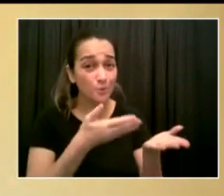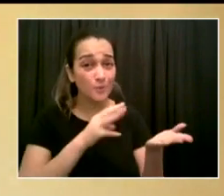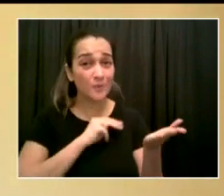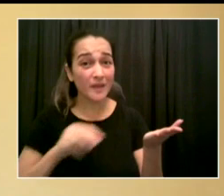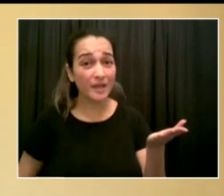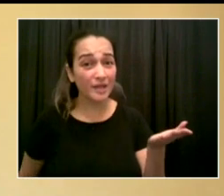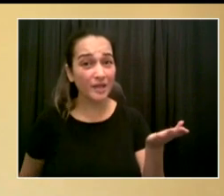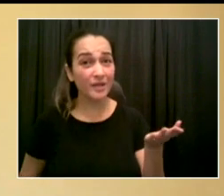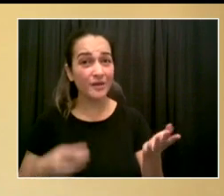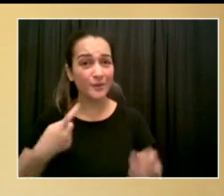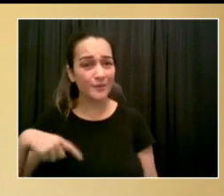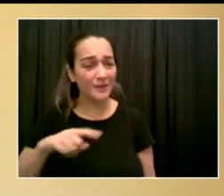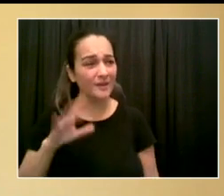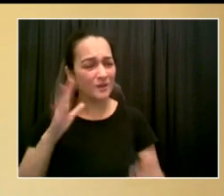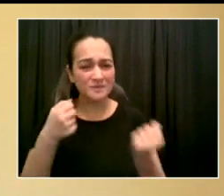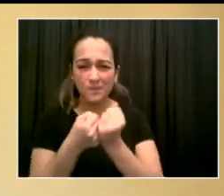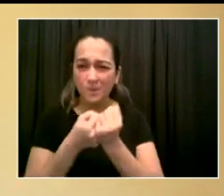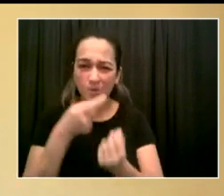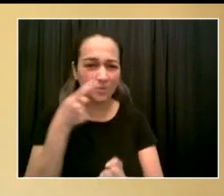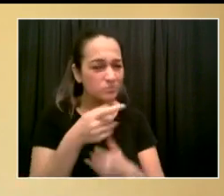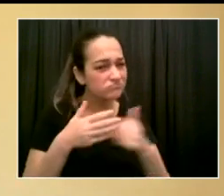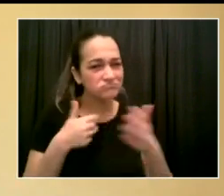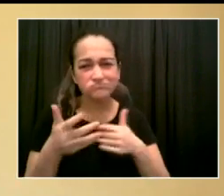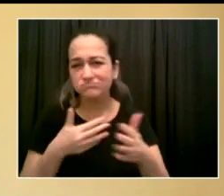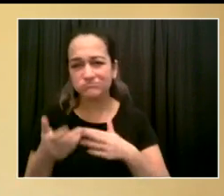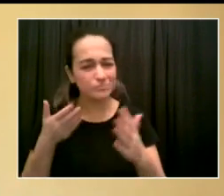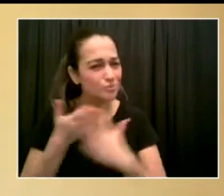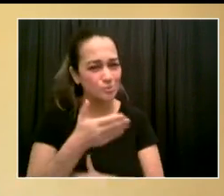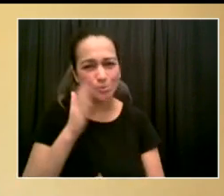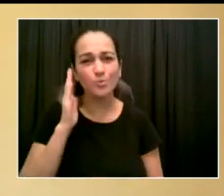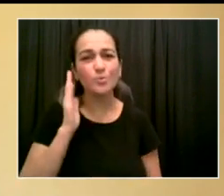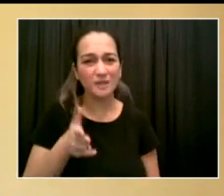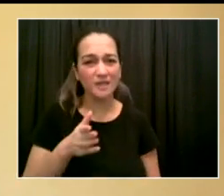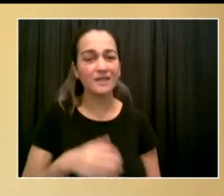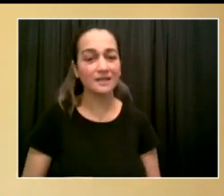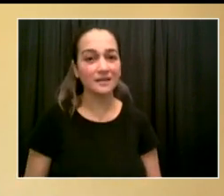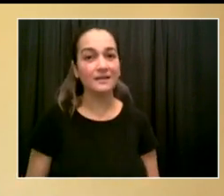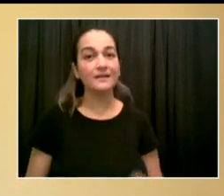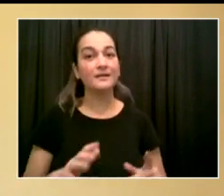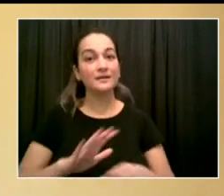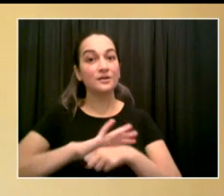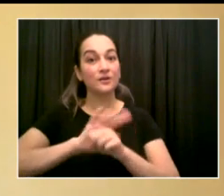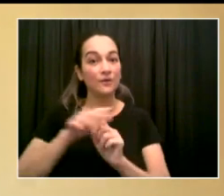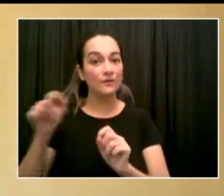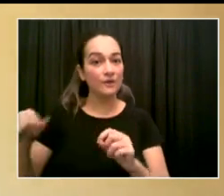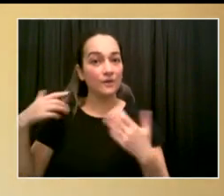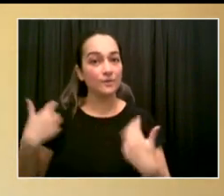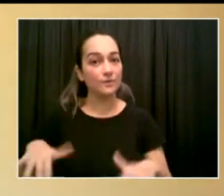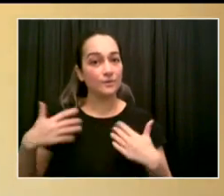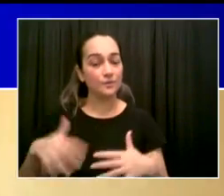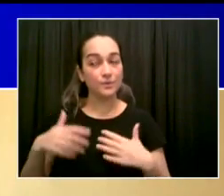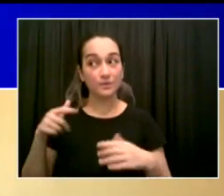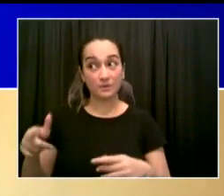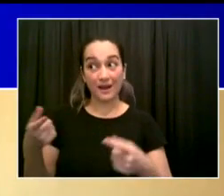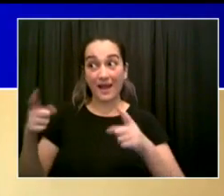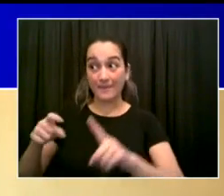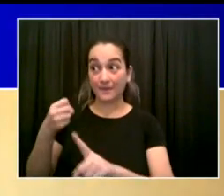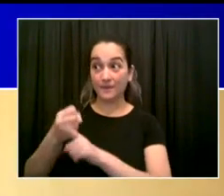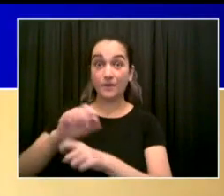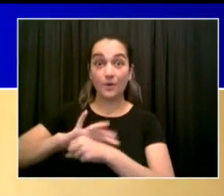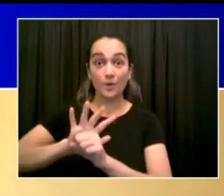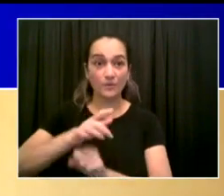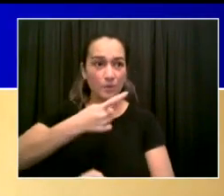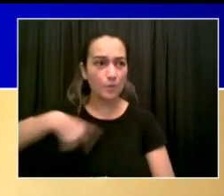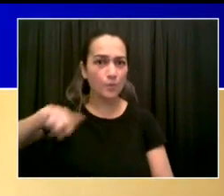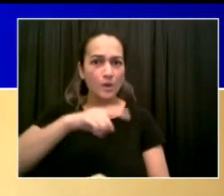crisis has brought us more closely together. And we're going to beat it with God's help. And thanks for turning to us. Thank you, Cardinal. Again, you